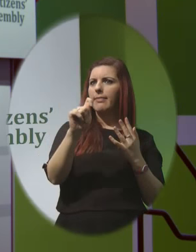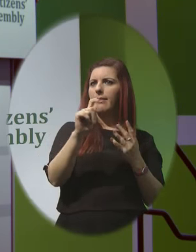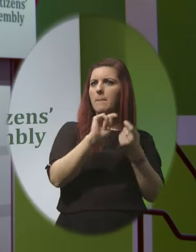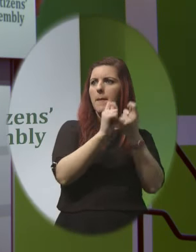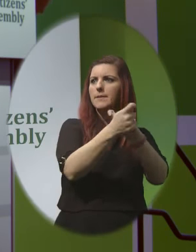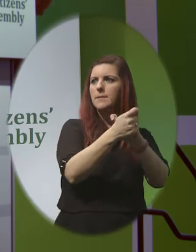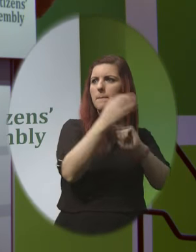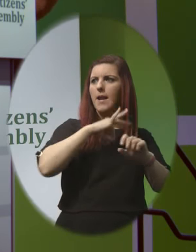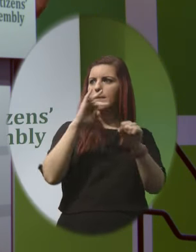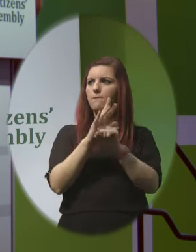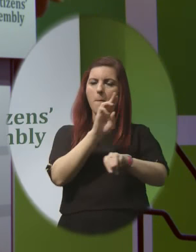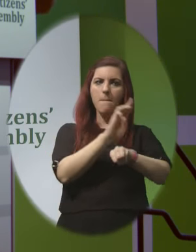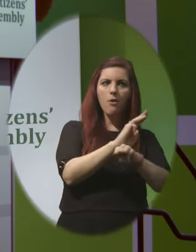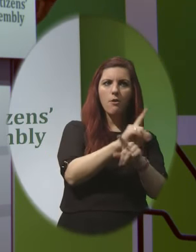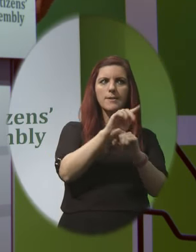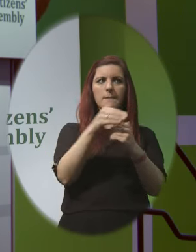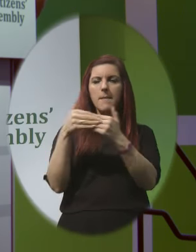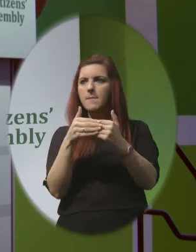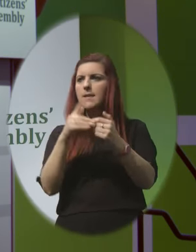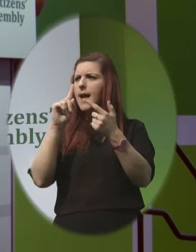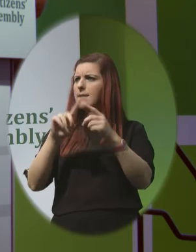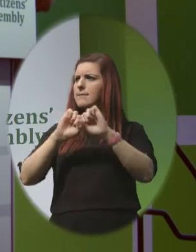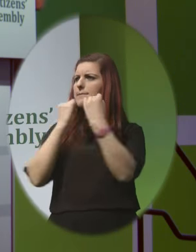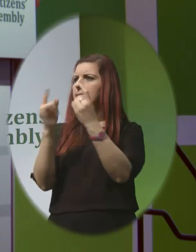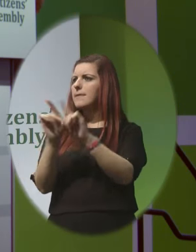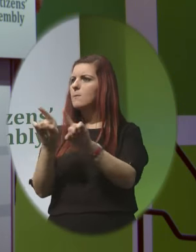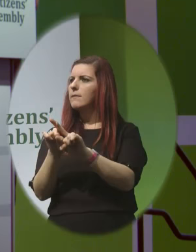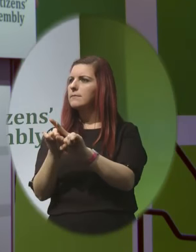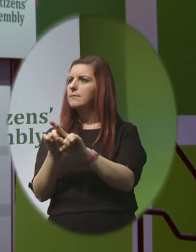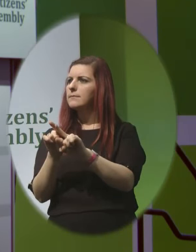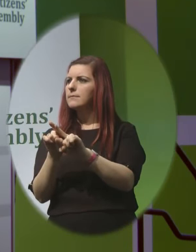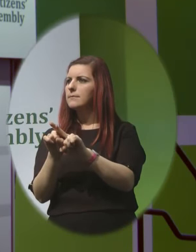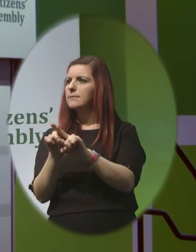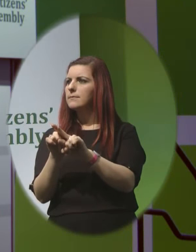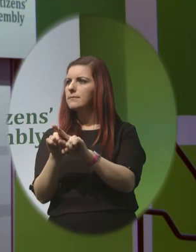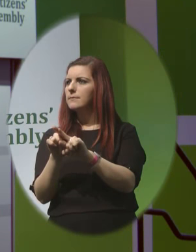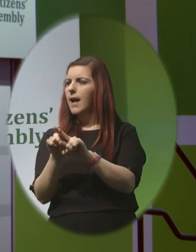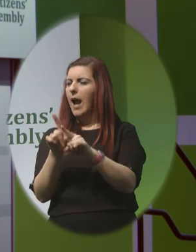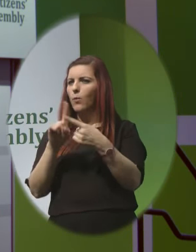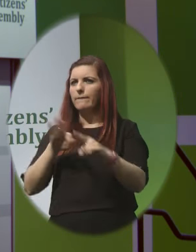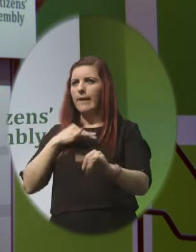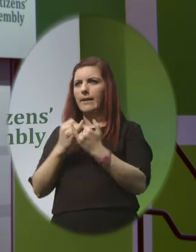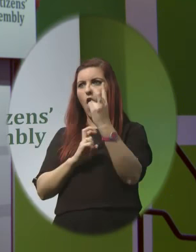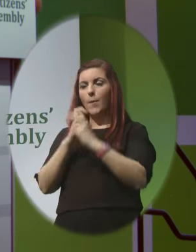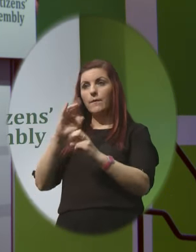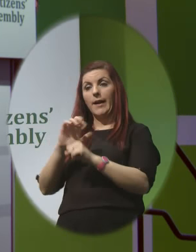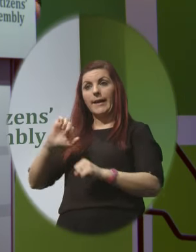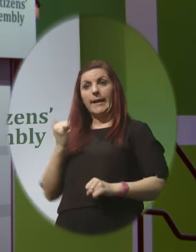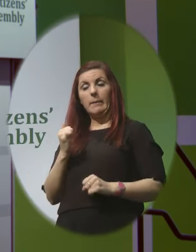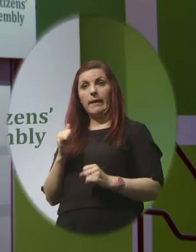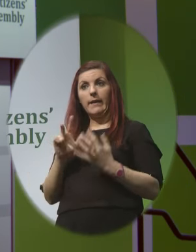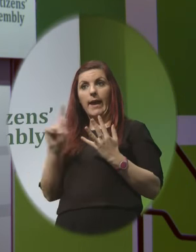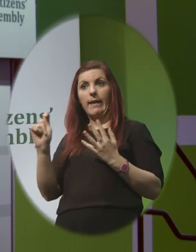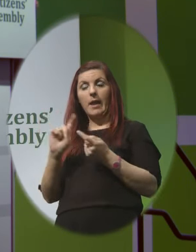babies and society generally On the basis of which a case might be made for keeping the amendment At the last weekend